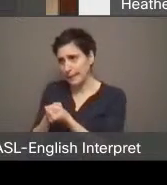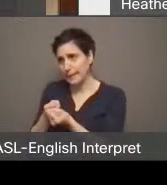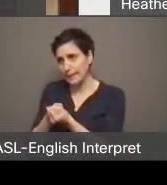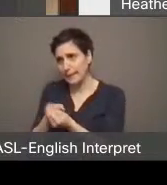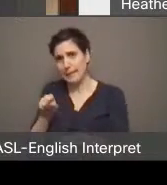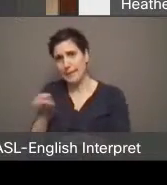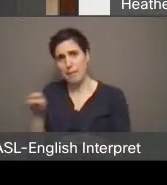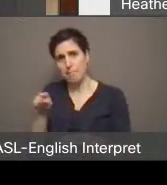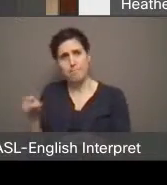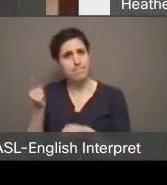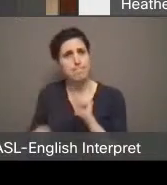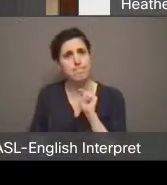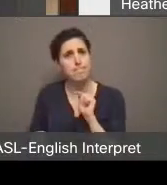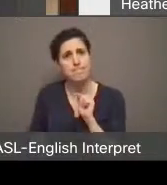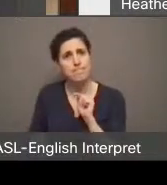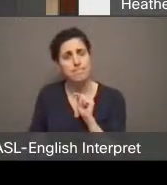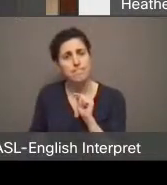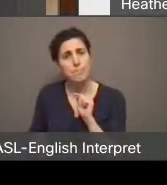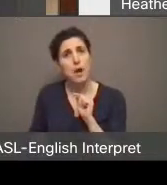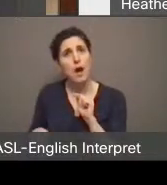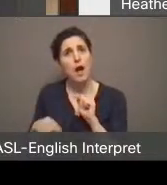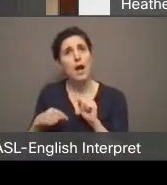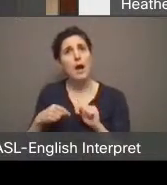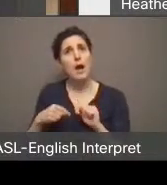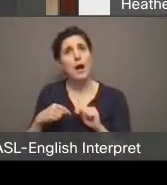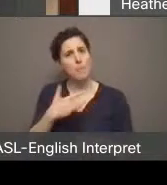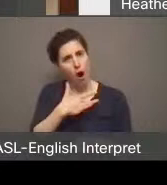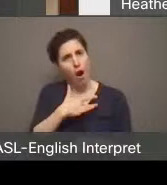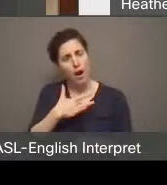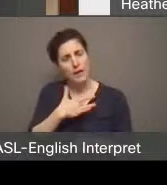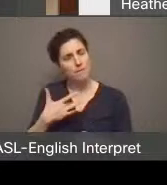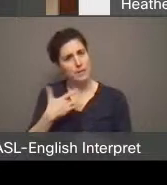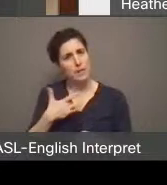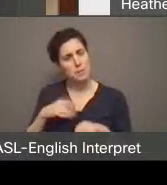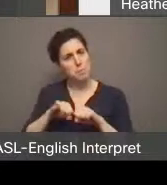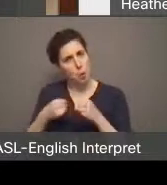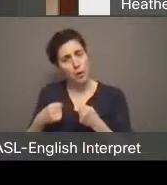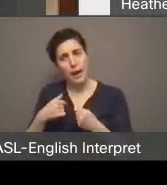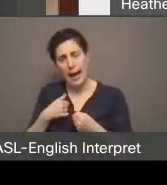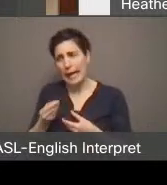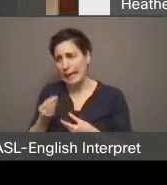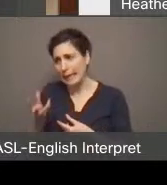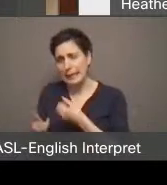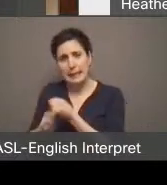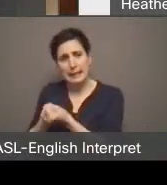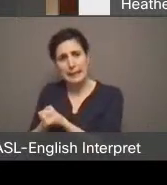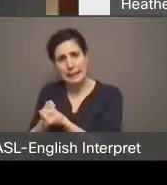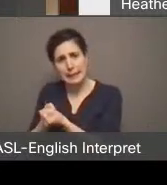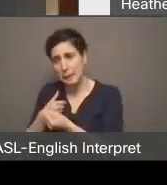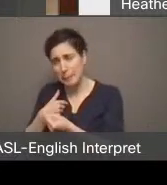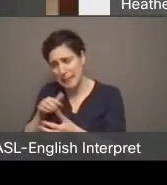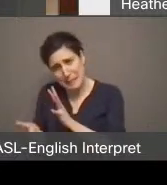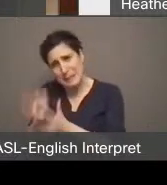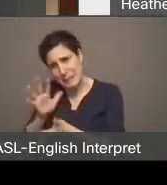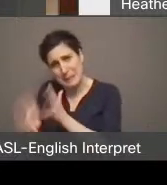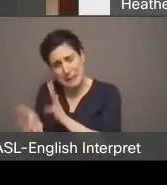support any of them. It breaks my heart that I can only give them so much and I spend a lot of time trying to think of how I can give